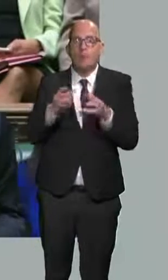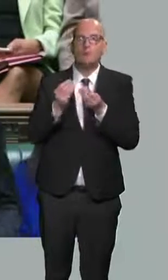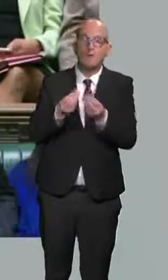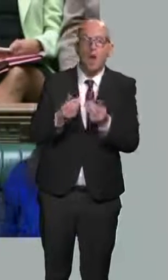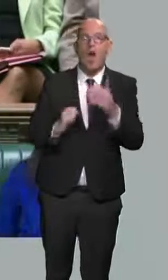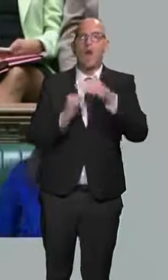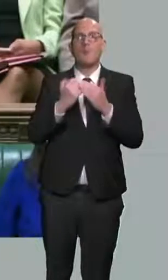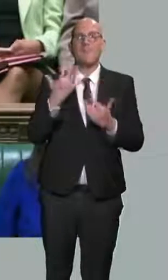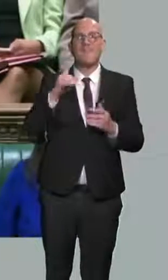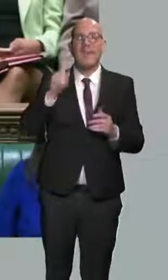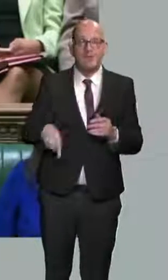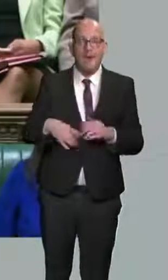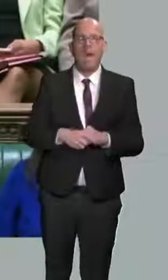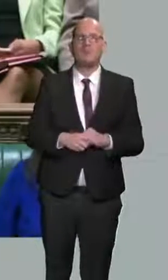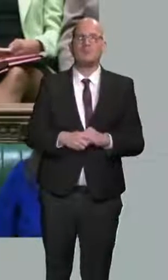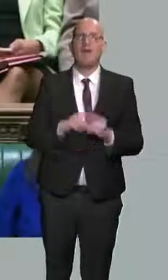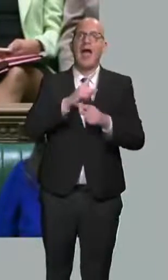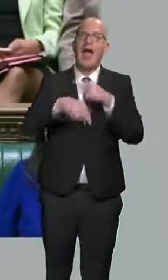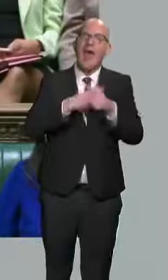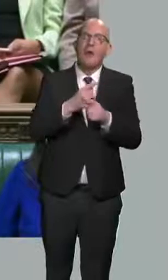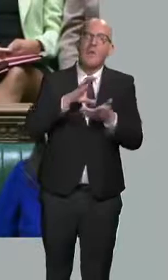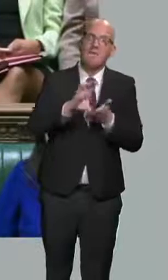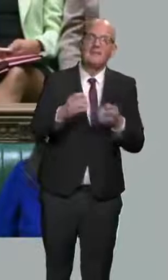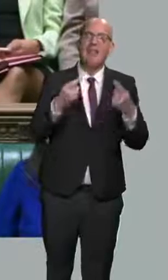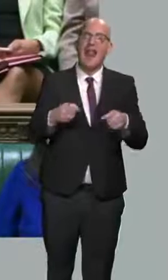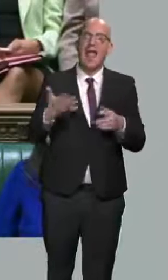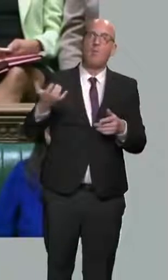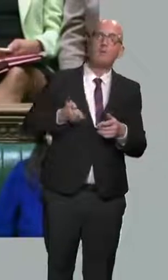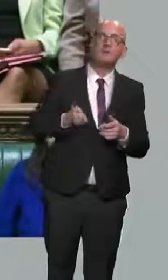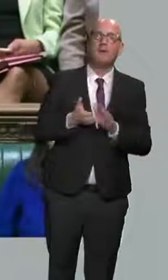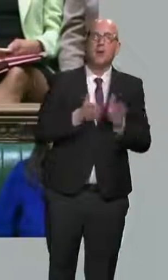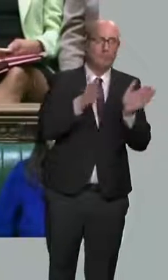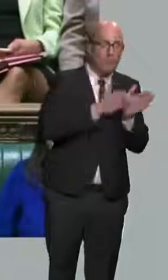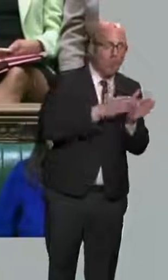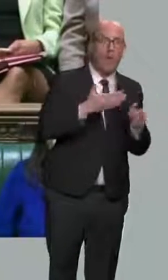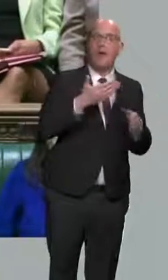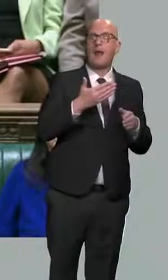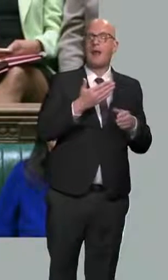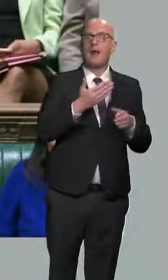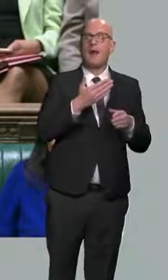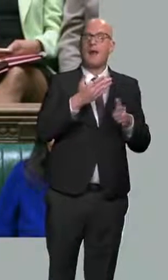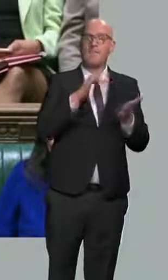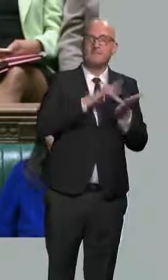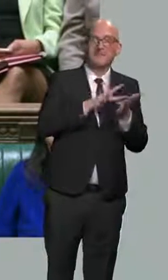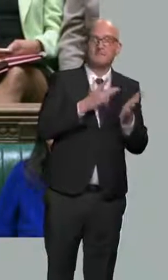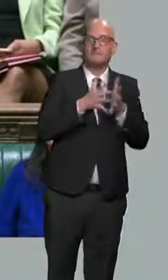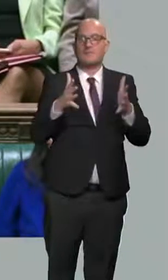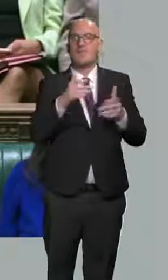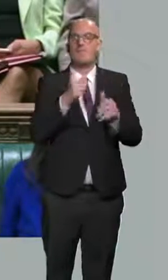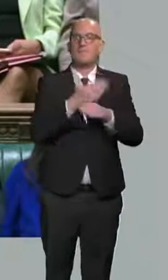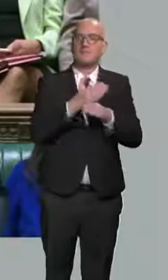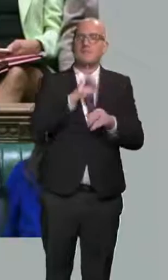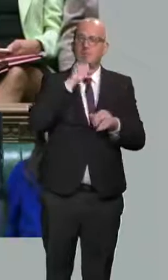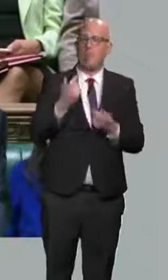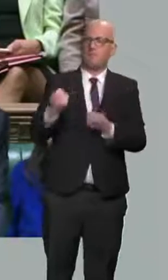annual investment allowance to £1 million, so that small and medium-sized businesses will feel the benefit of full expensing. But